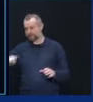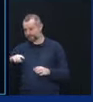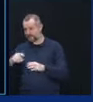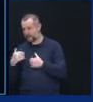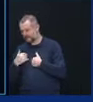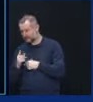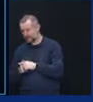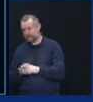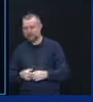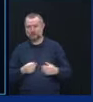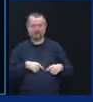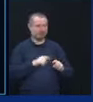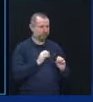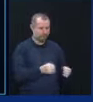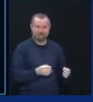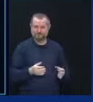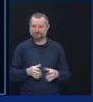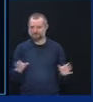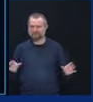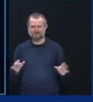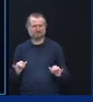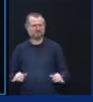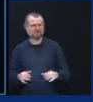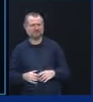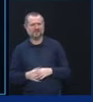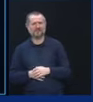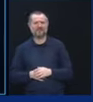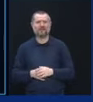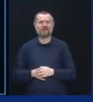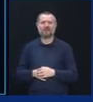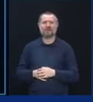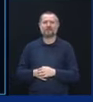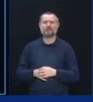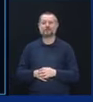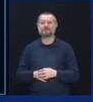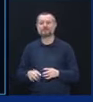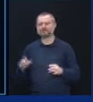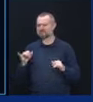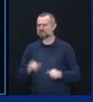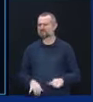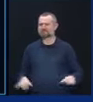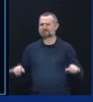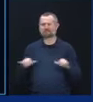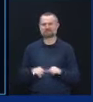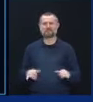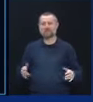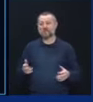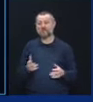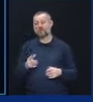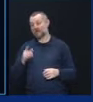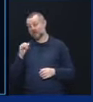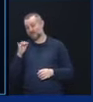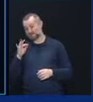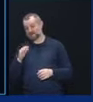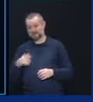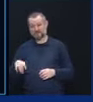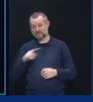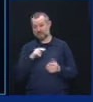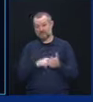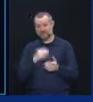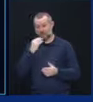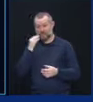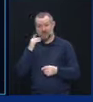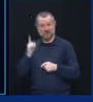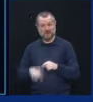things to care for the nursing home residents. And as always, if they could not accept a